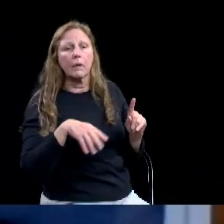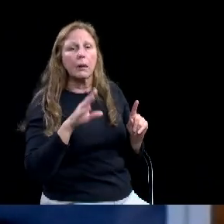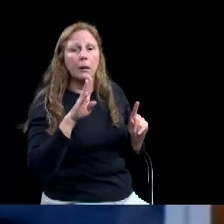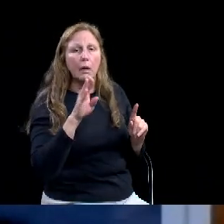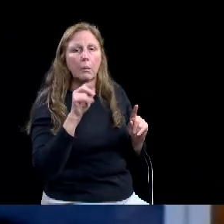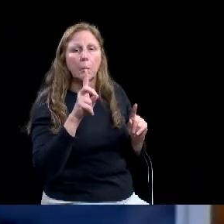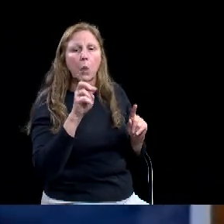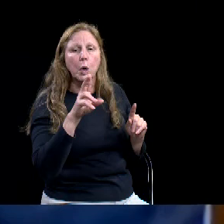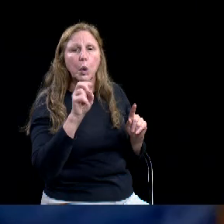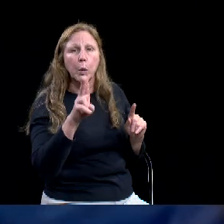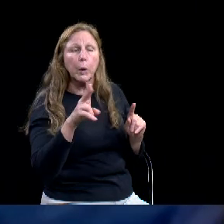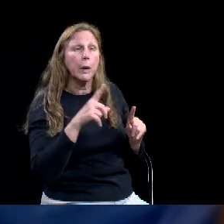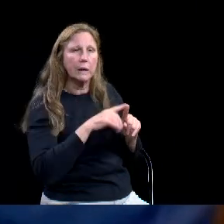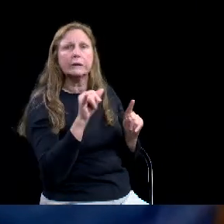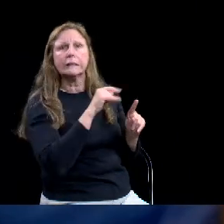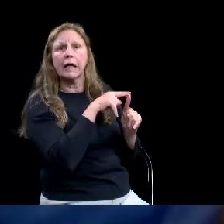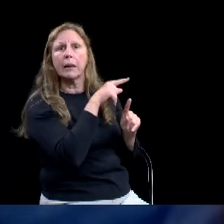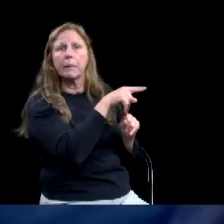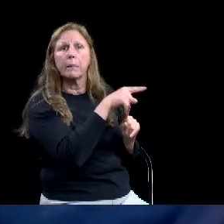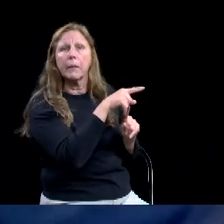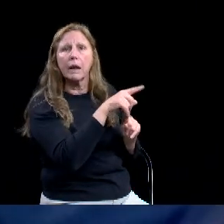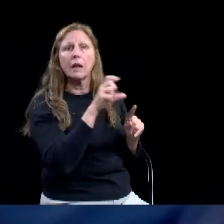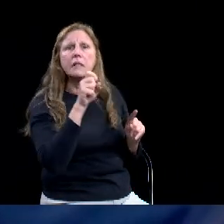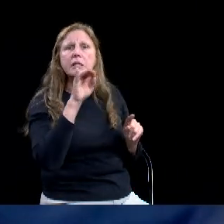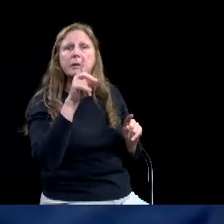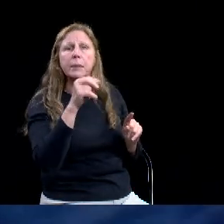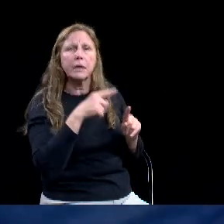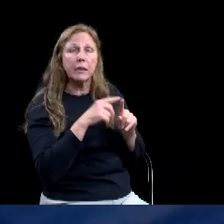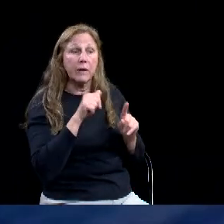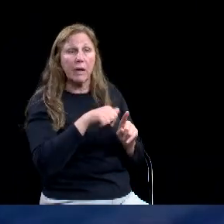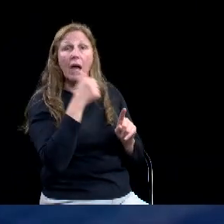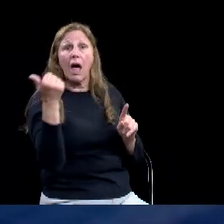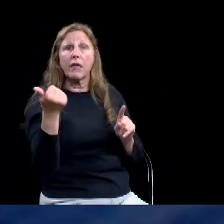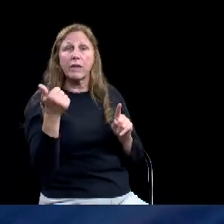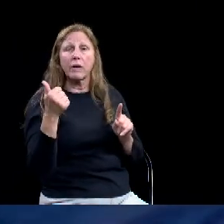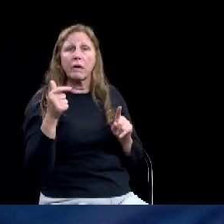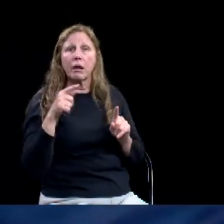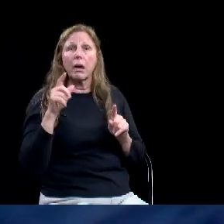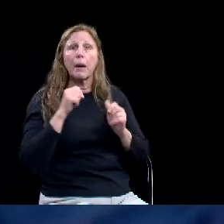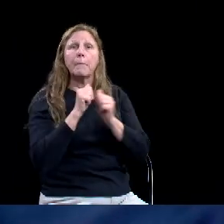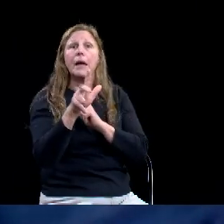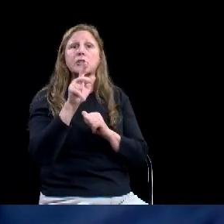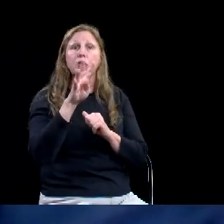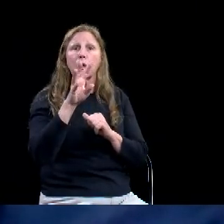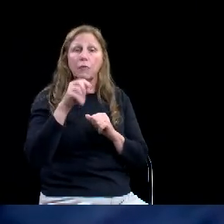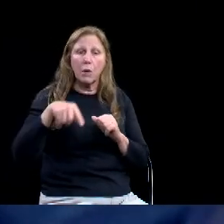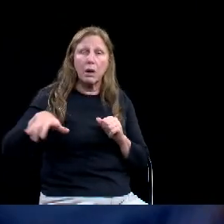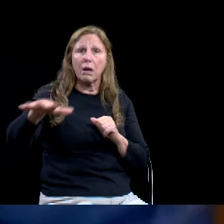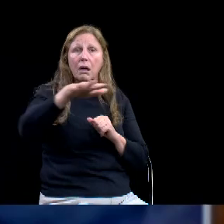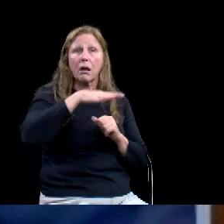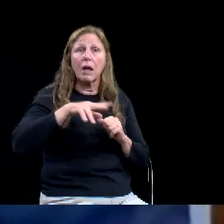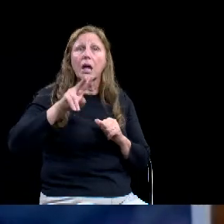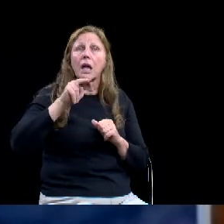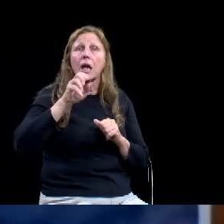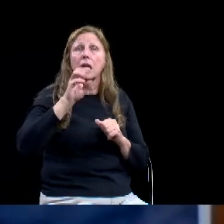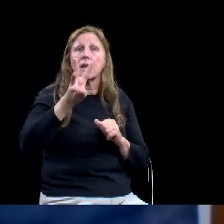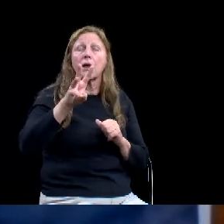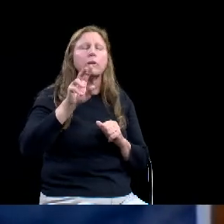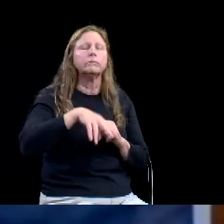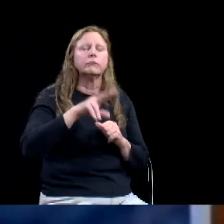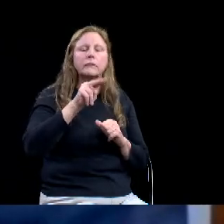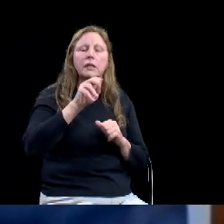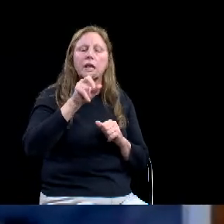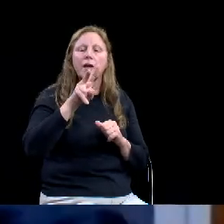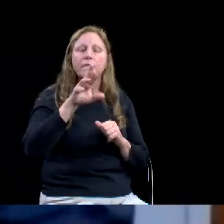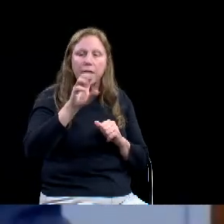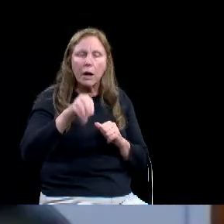Sendero Springs has also seen a significant uptick as well as car, in car burglaries and some auto theft as well. So I would also be interested